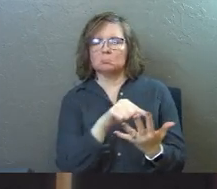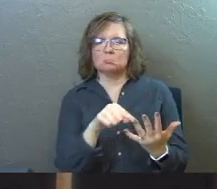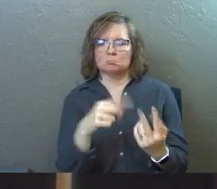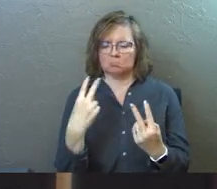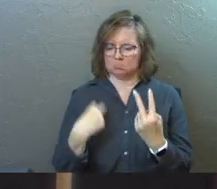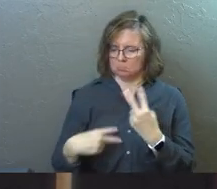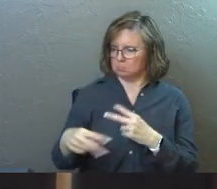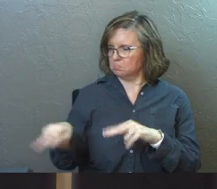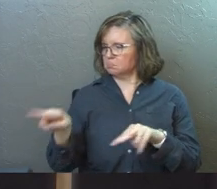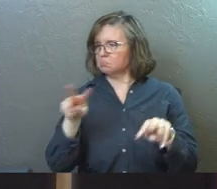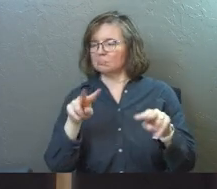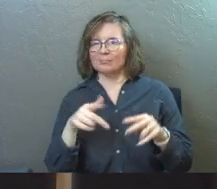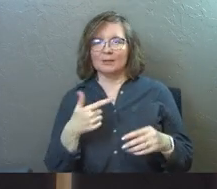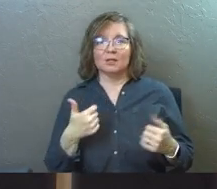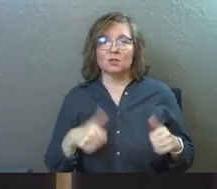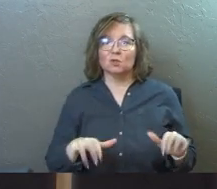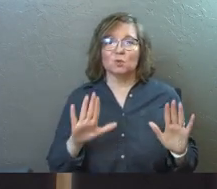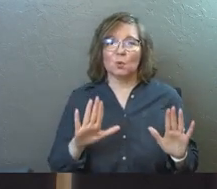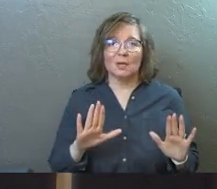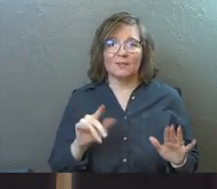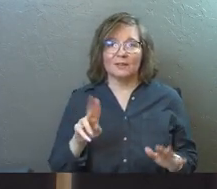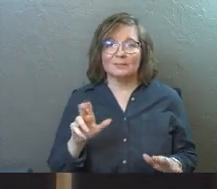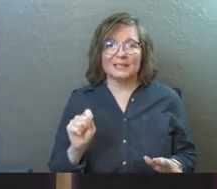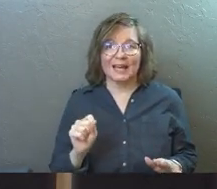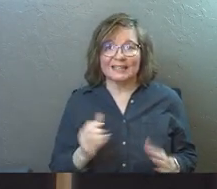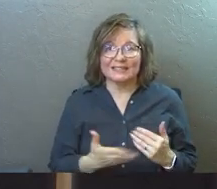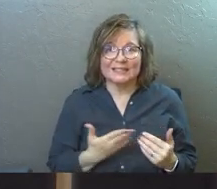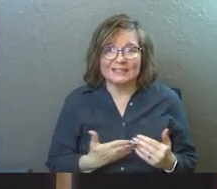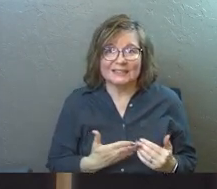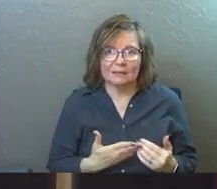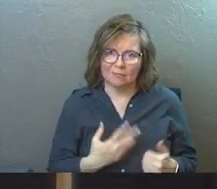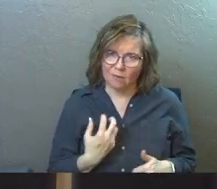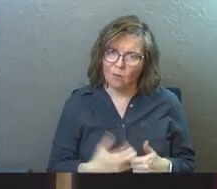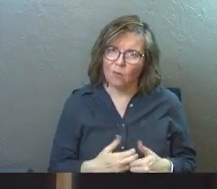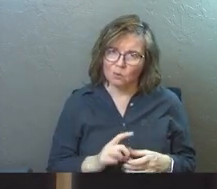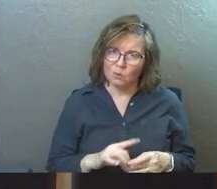Because you don't just give up status seeking so easily, do we?